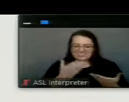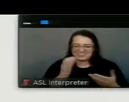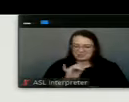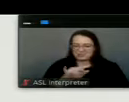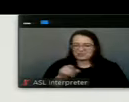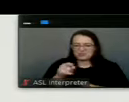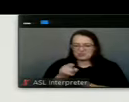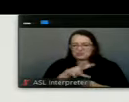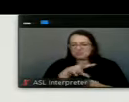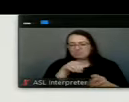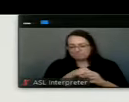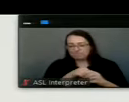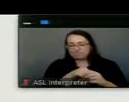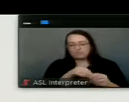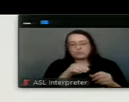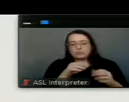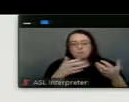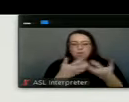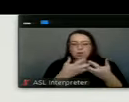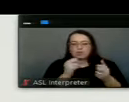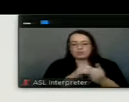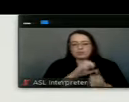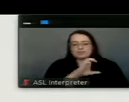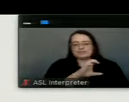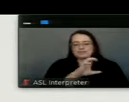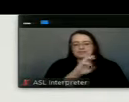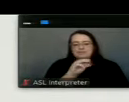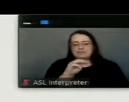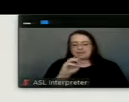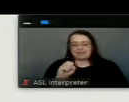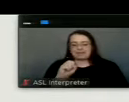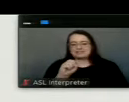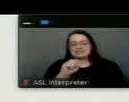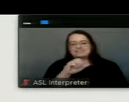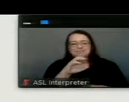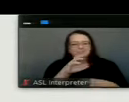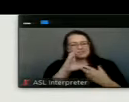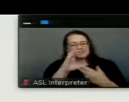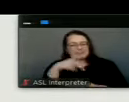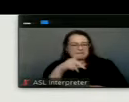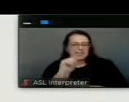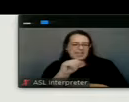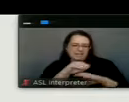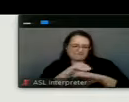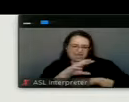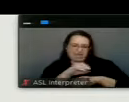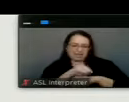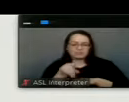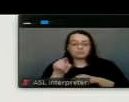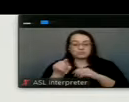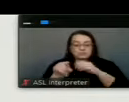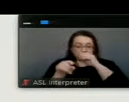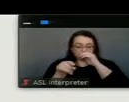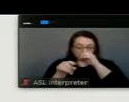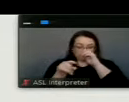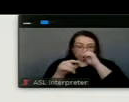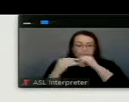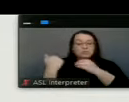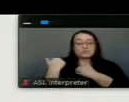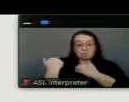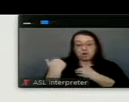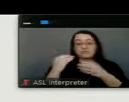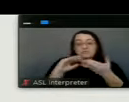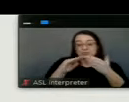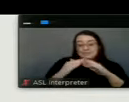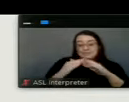partner with CMMS CPAs and advisors, and she is in charge of the city's audit, and she